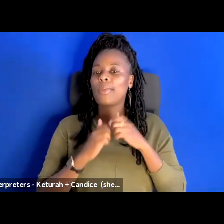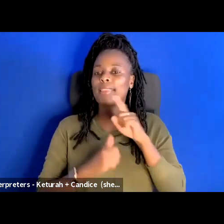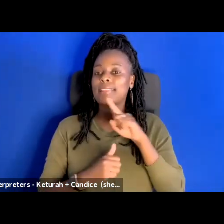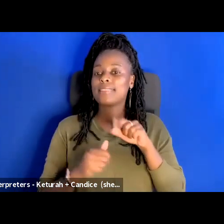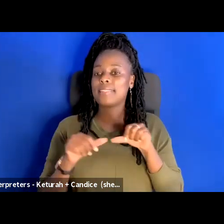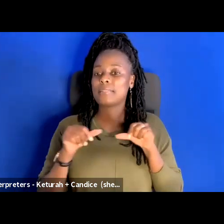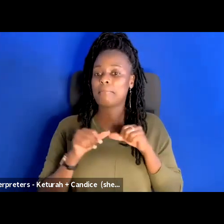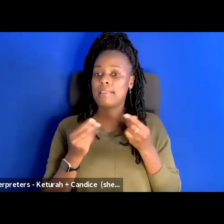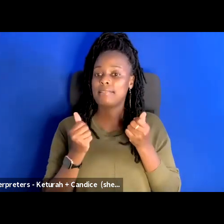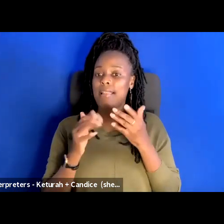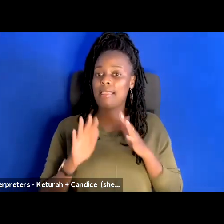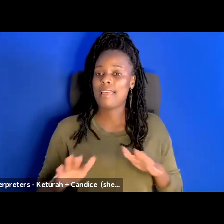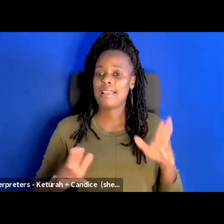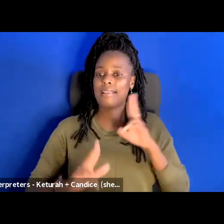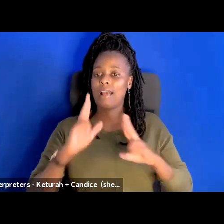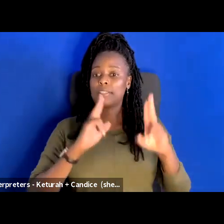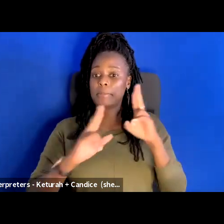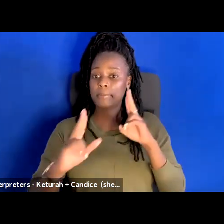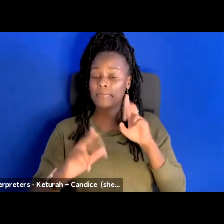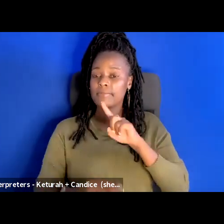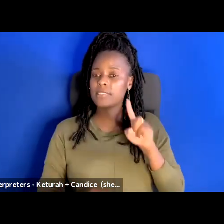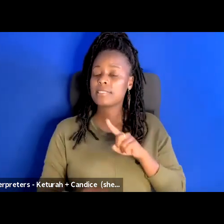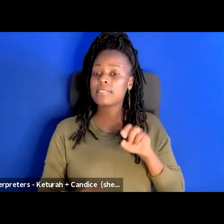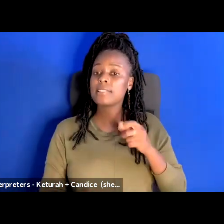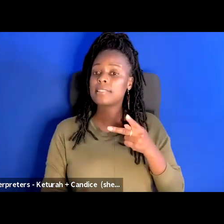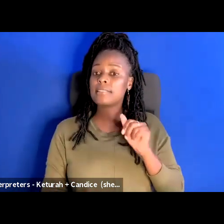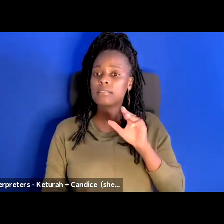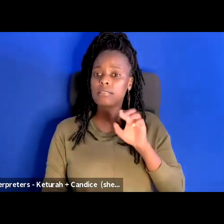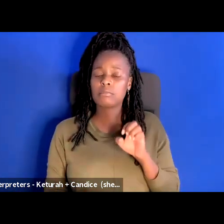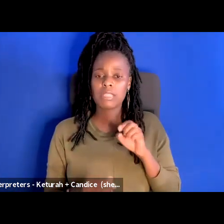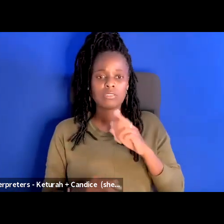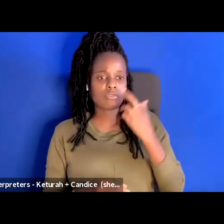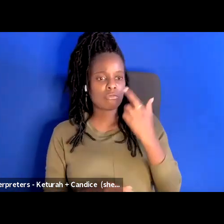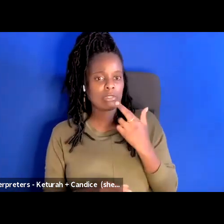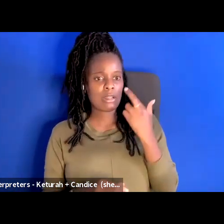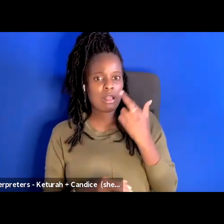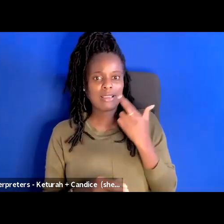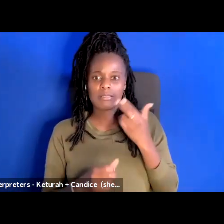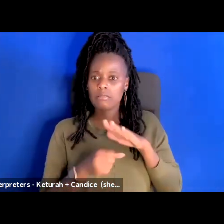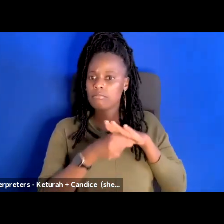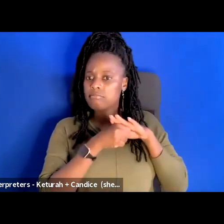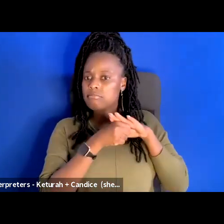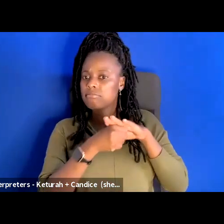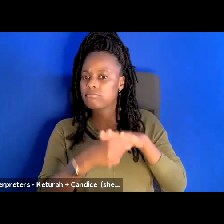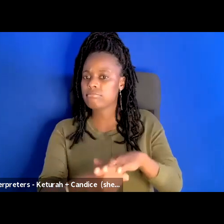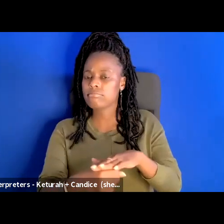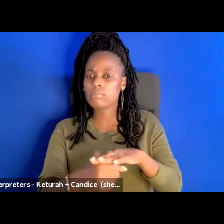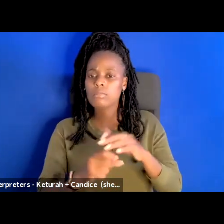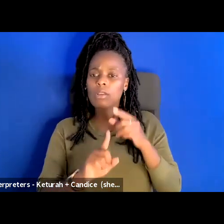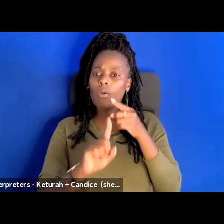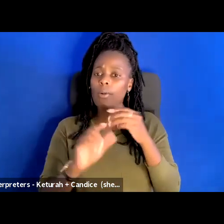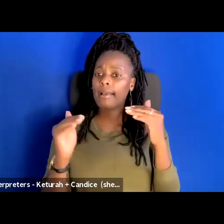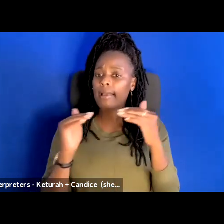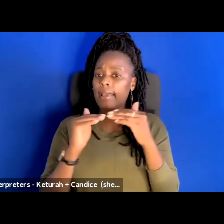Z Space holds itself accountable to the work of undoing oppression and advancing equity to overcome our